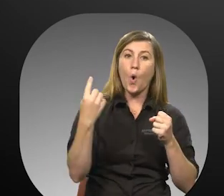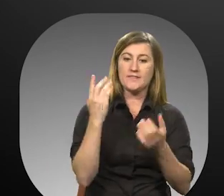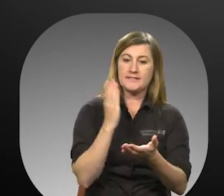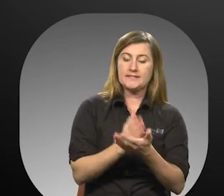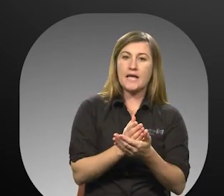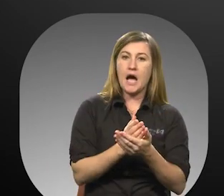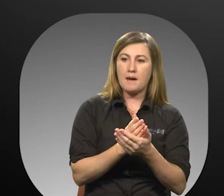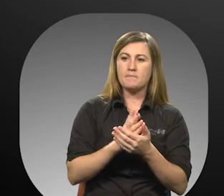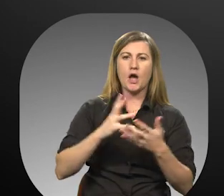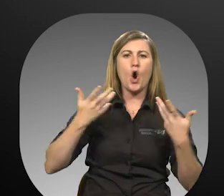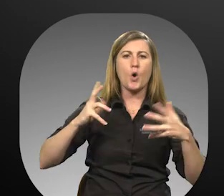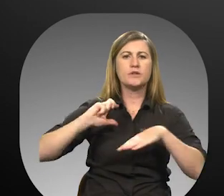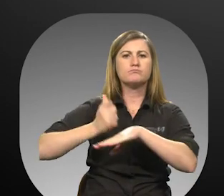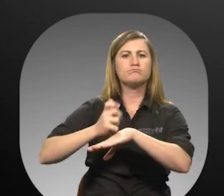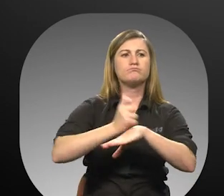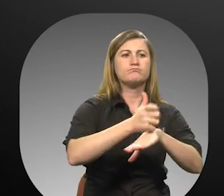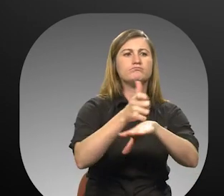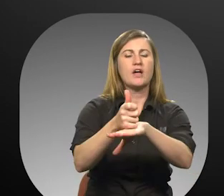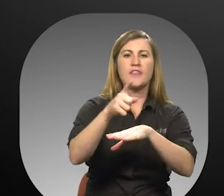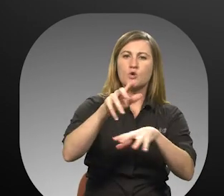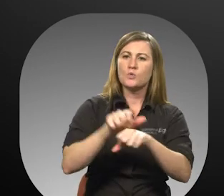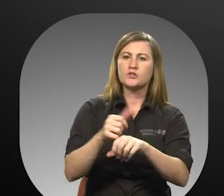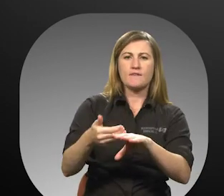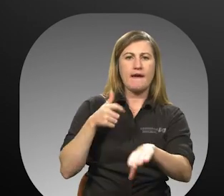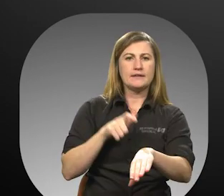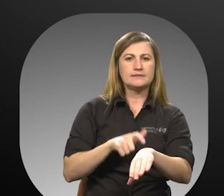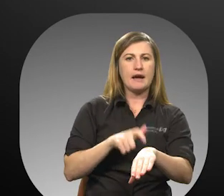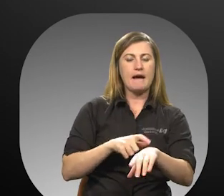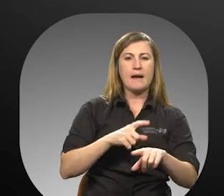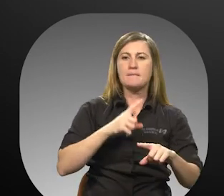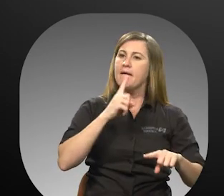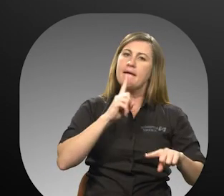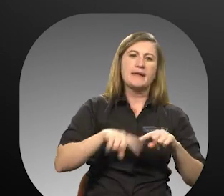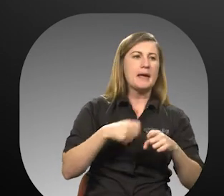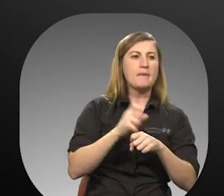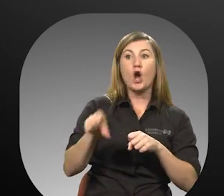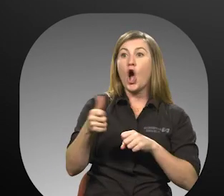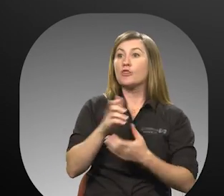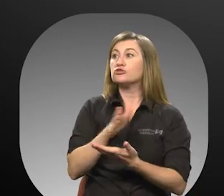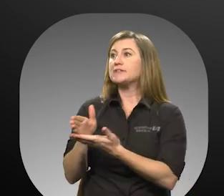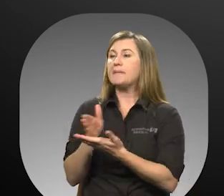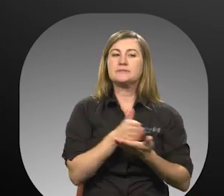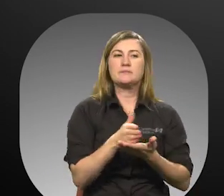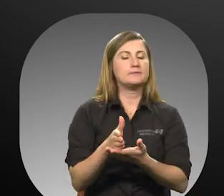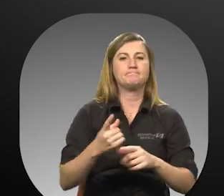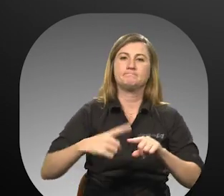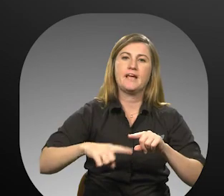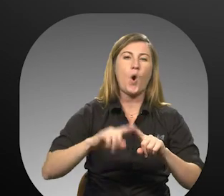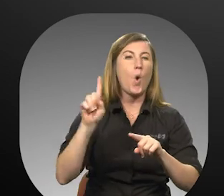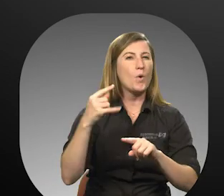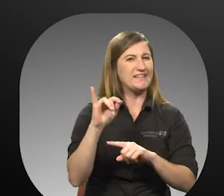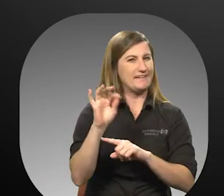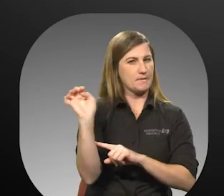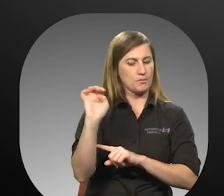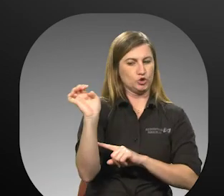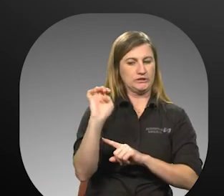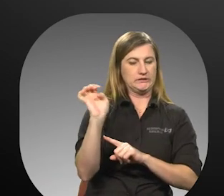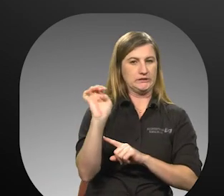origin and destination points that you reserve in advance. Drivers will not make additional stops except in an emergency.